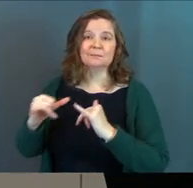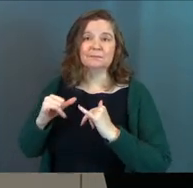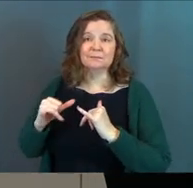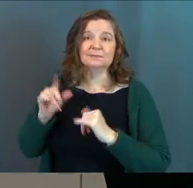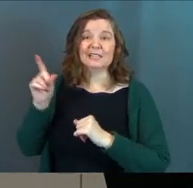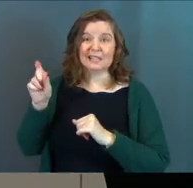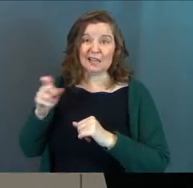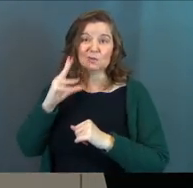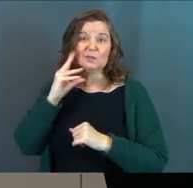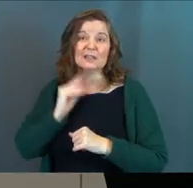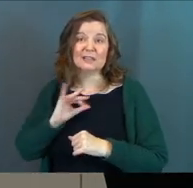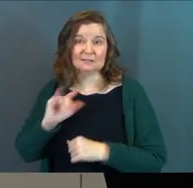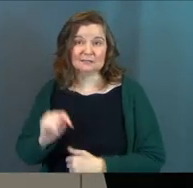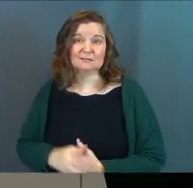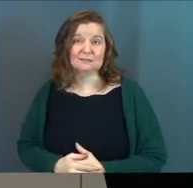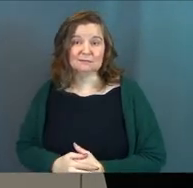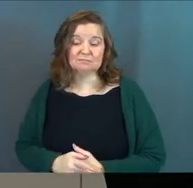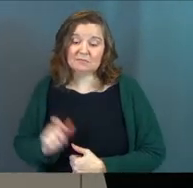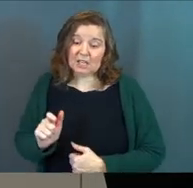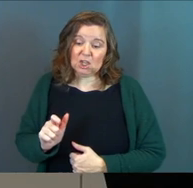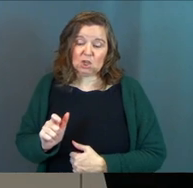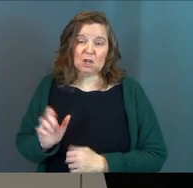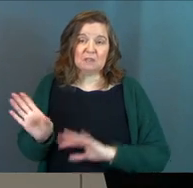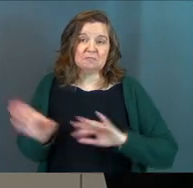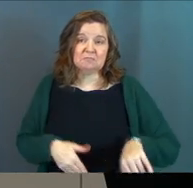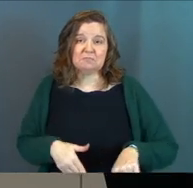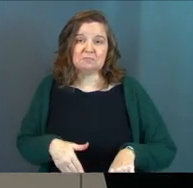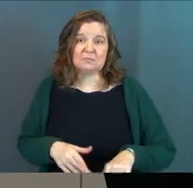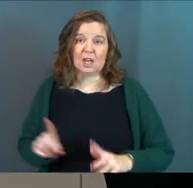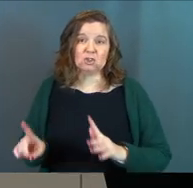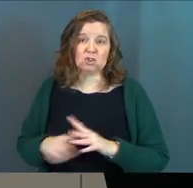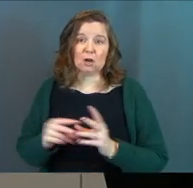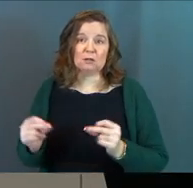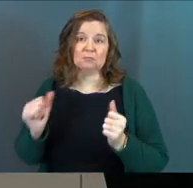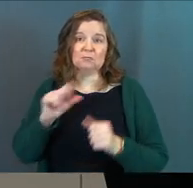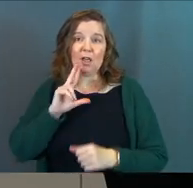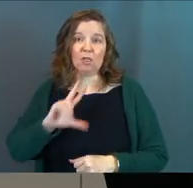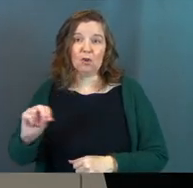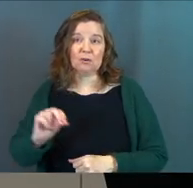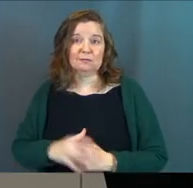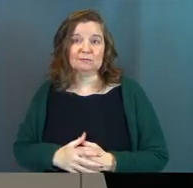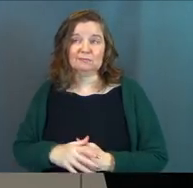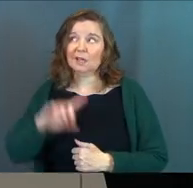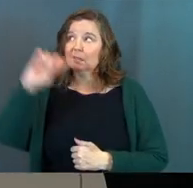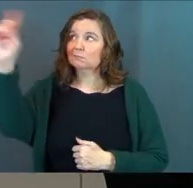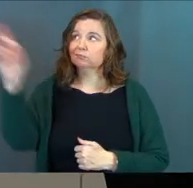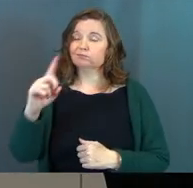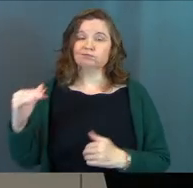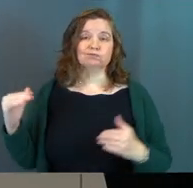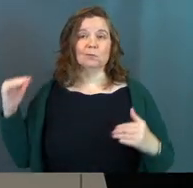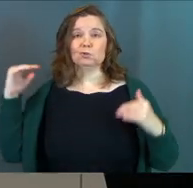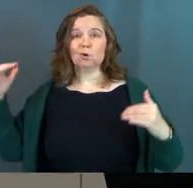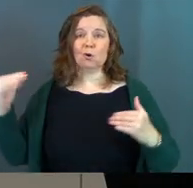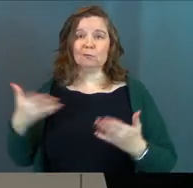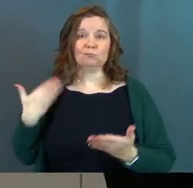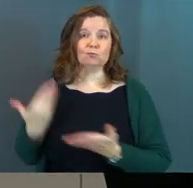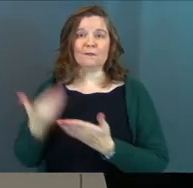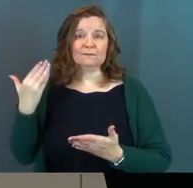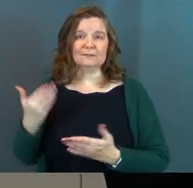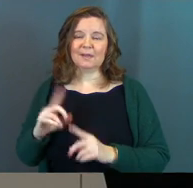He had to live it. He could have skipped 30 years of that and just come down as a fully formed adult.